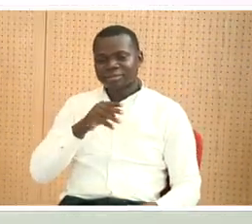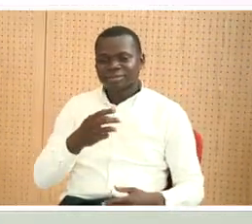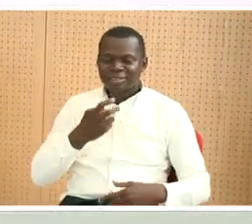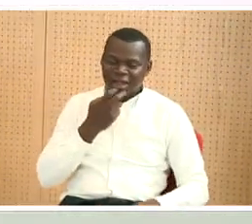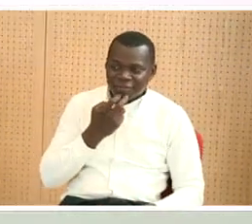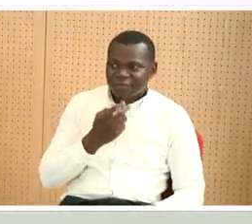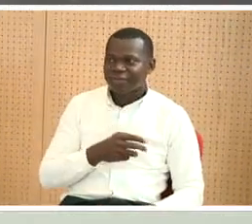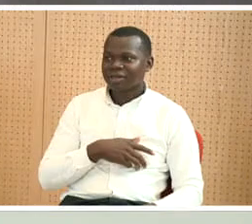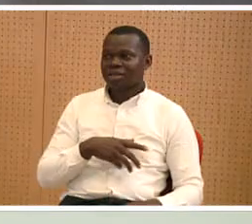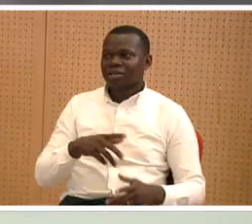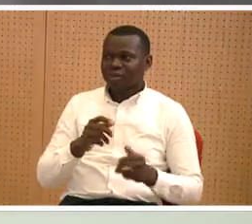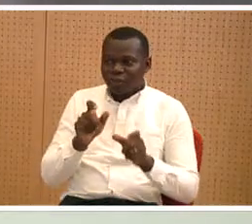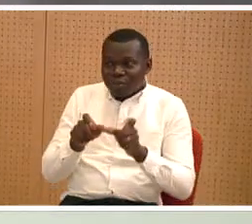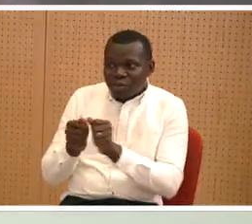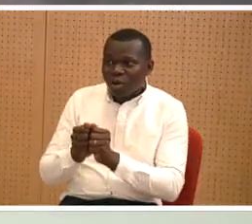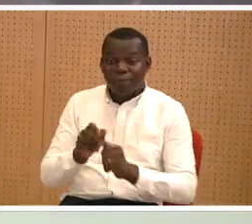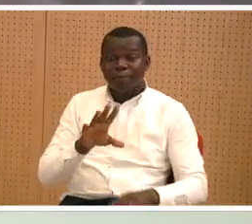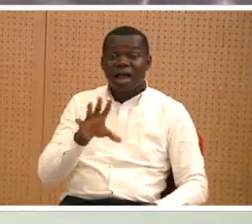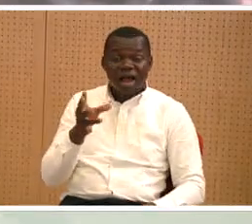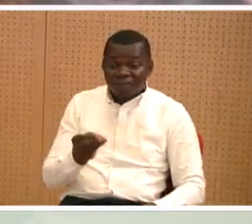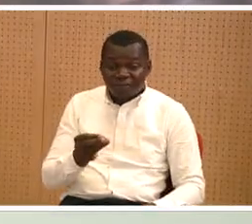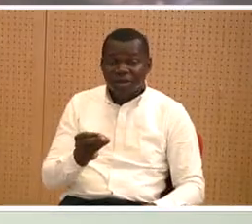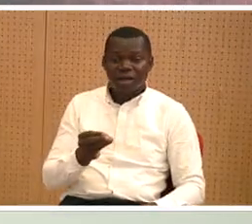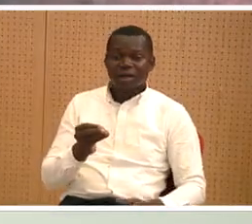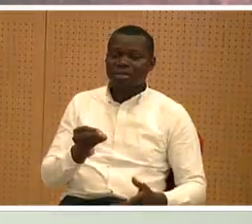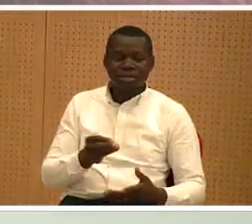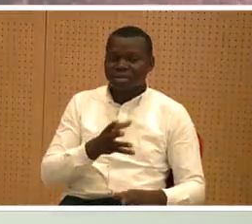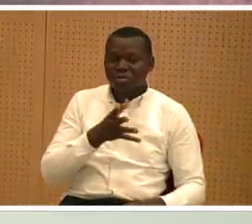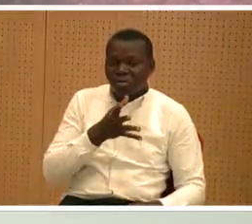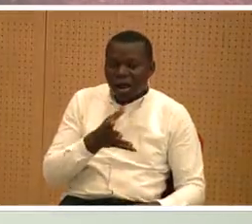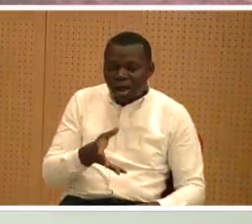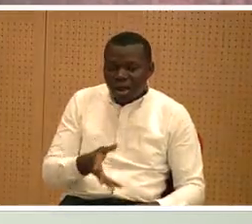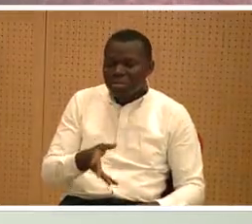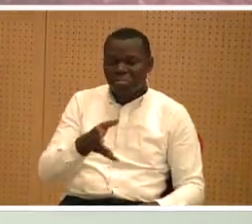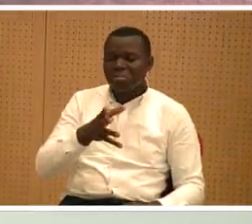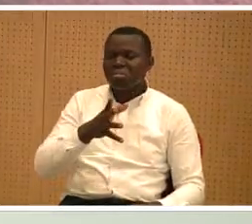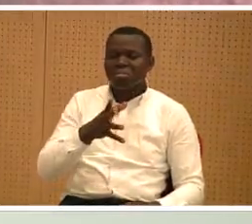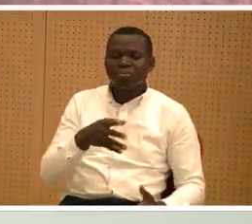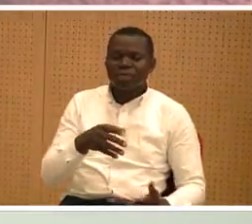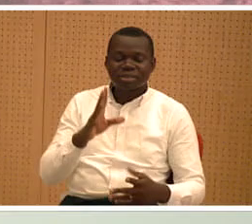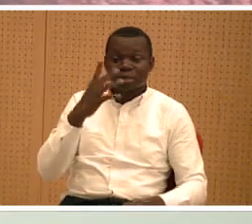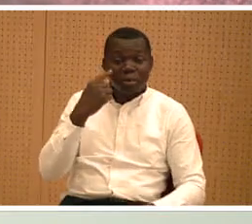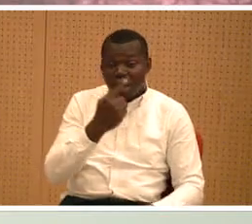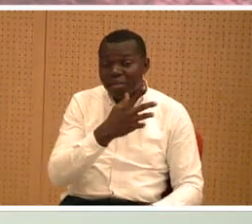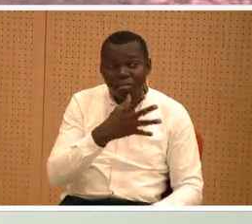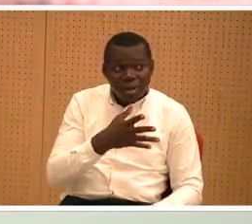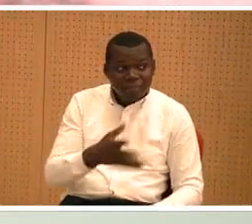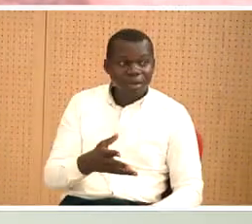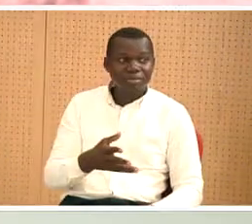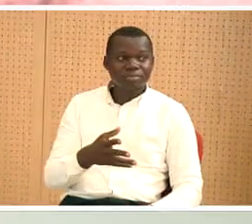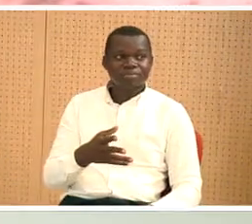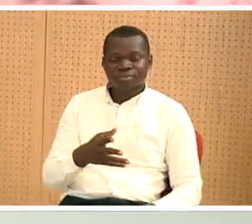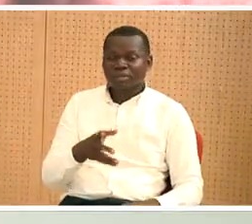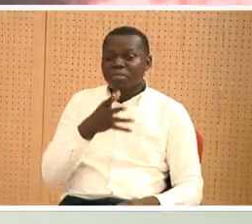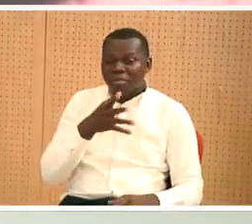and the people africa is a crying mother a mother who carried us so tenderly in her bosom